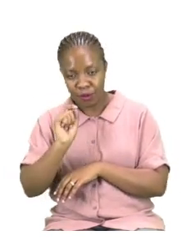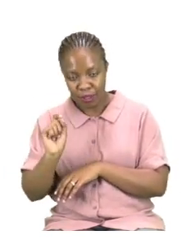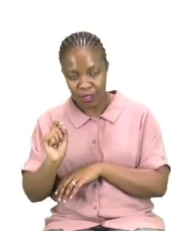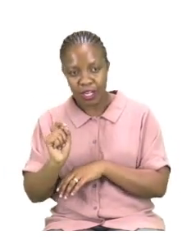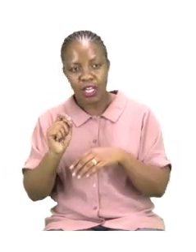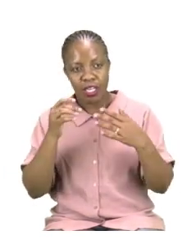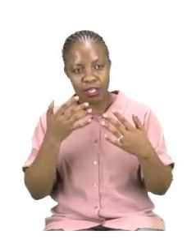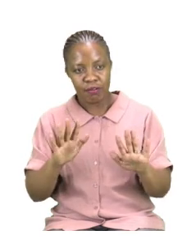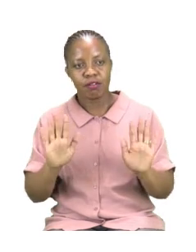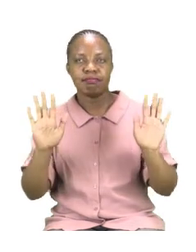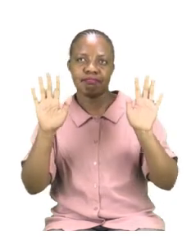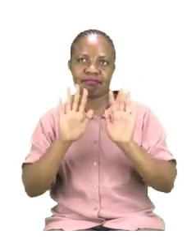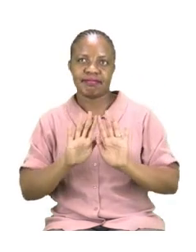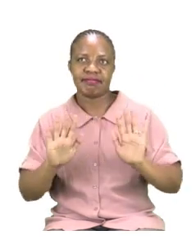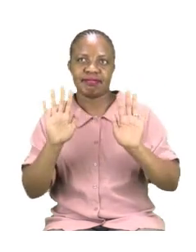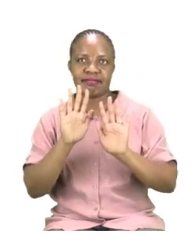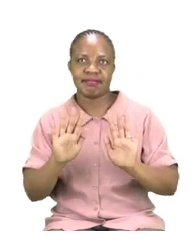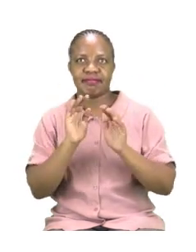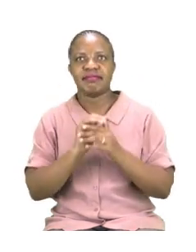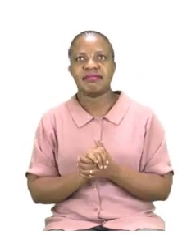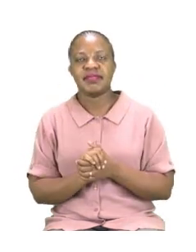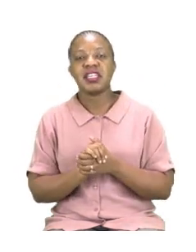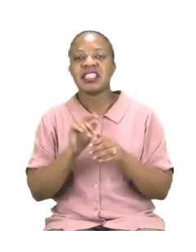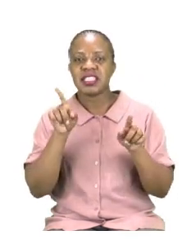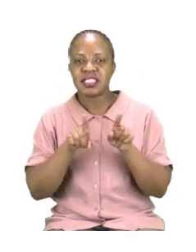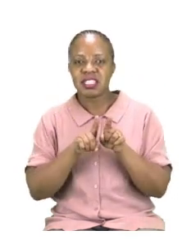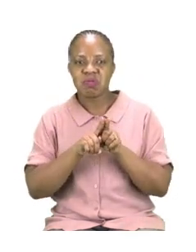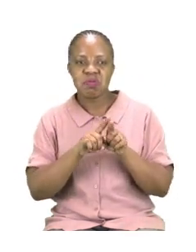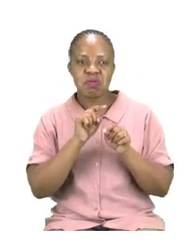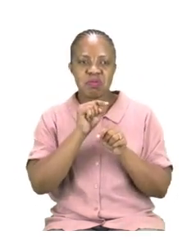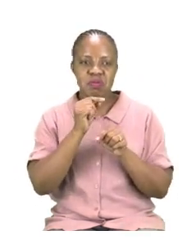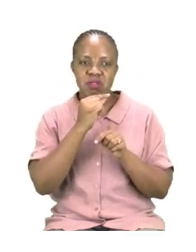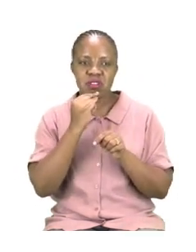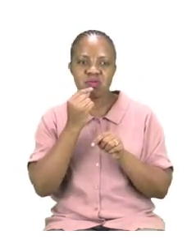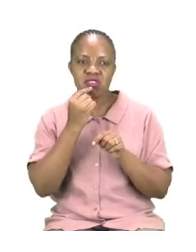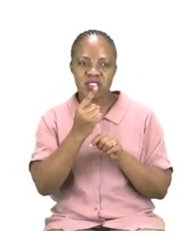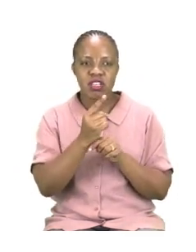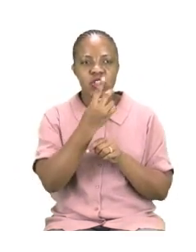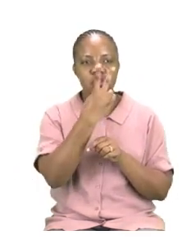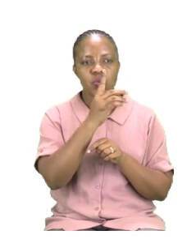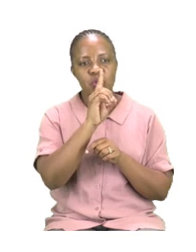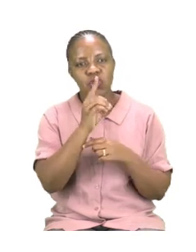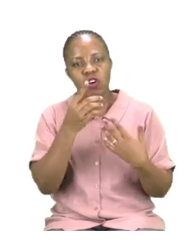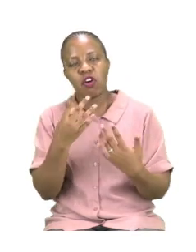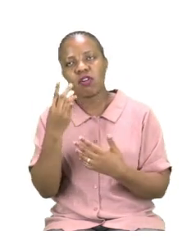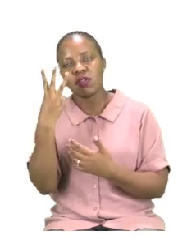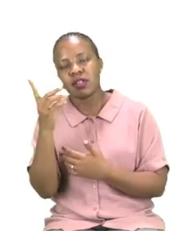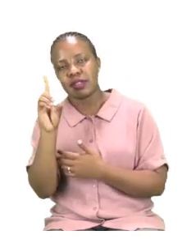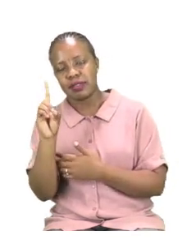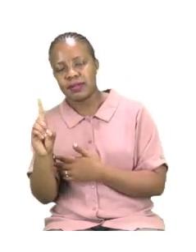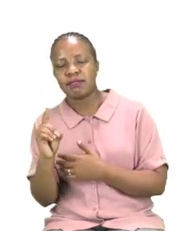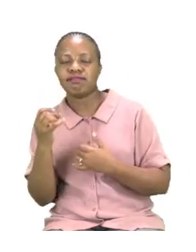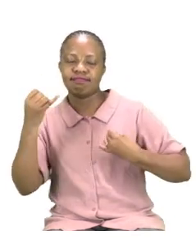able to get the correct answer. Have fun and take your time. Make sure